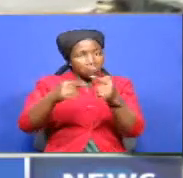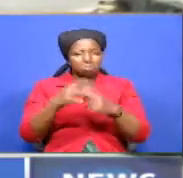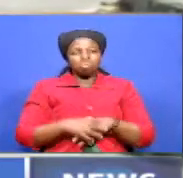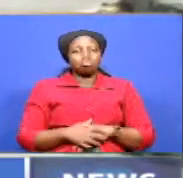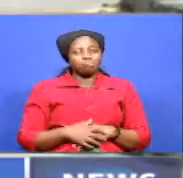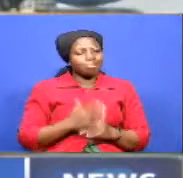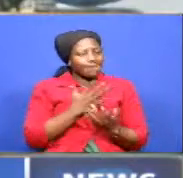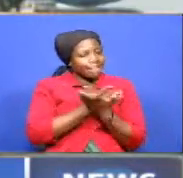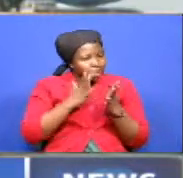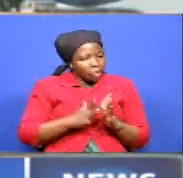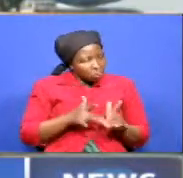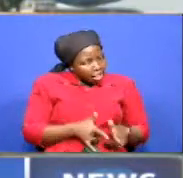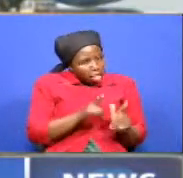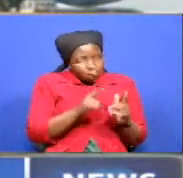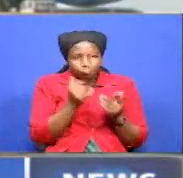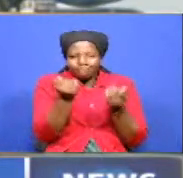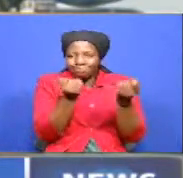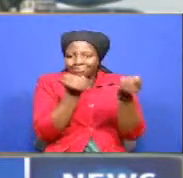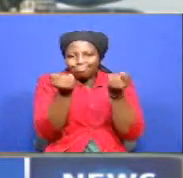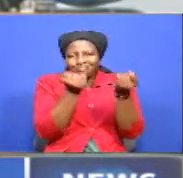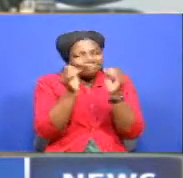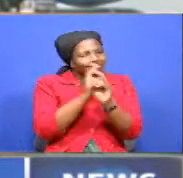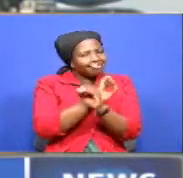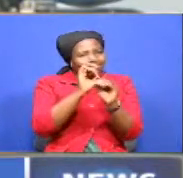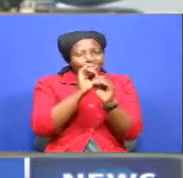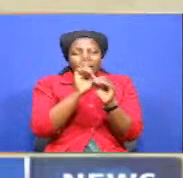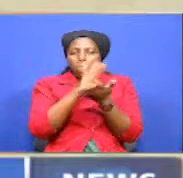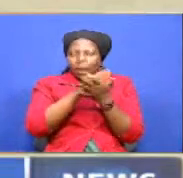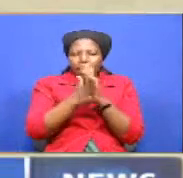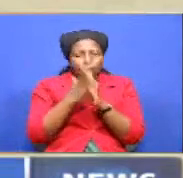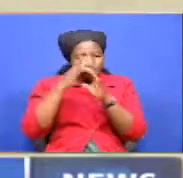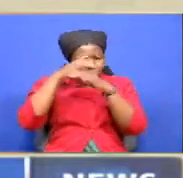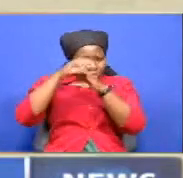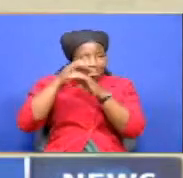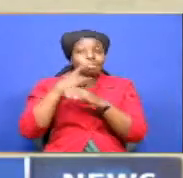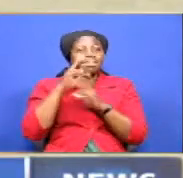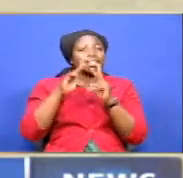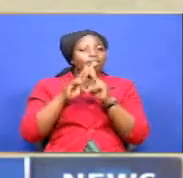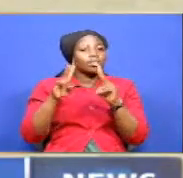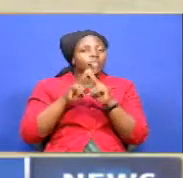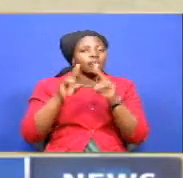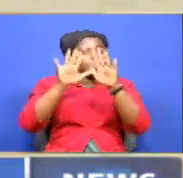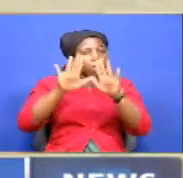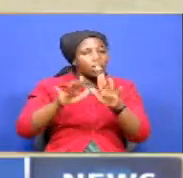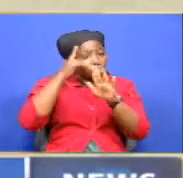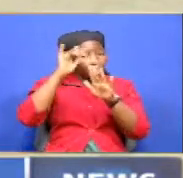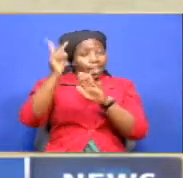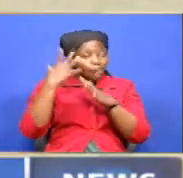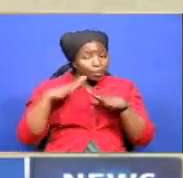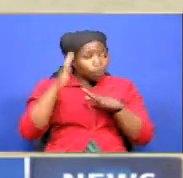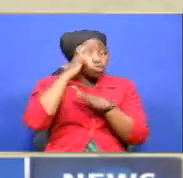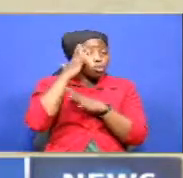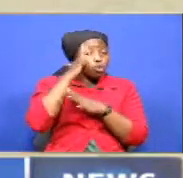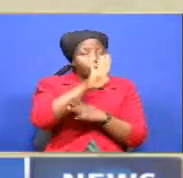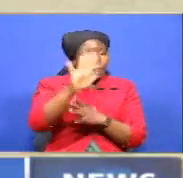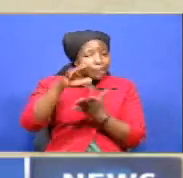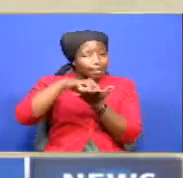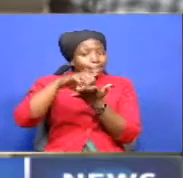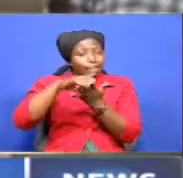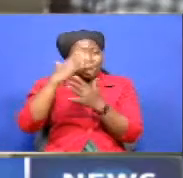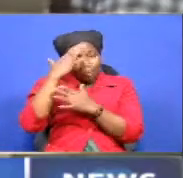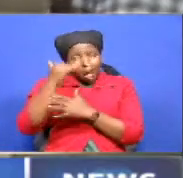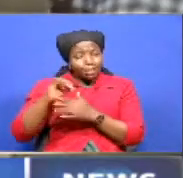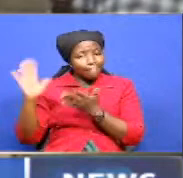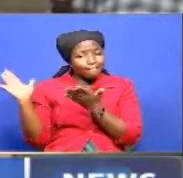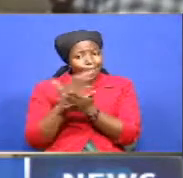allowed on the road without undergoing screening. He said it is important for Kenyans to know their status as the war against the